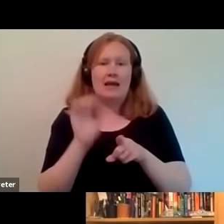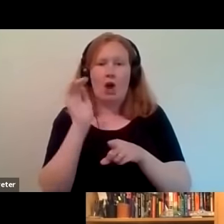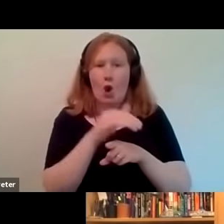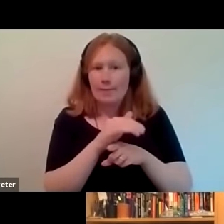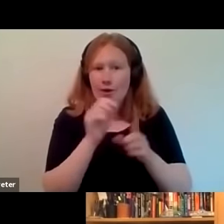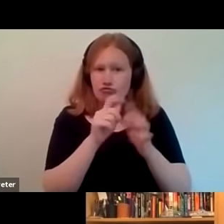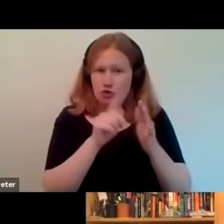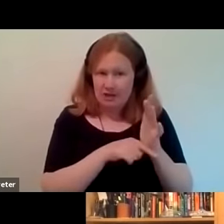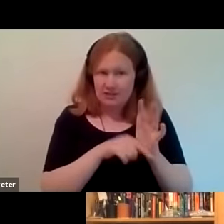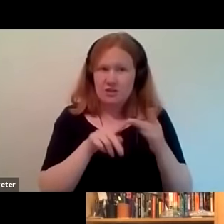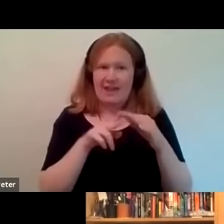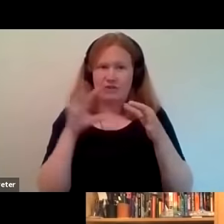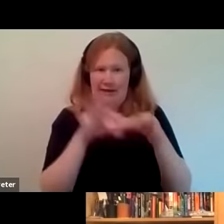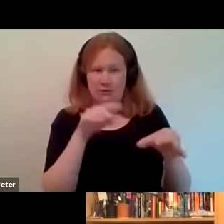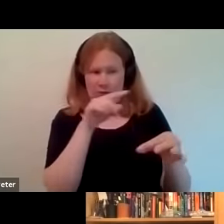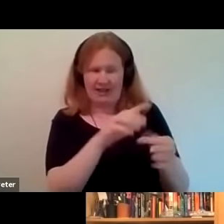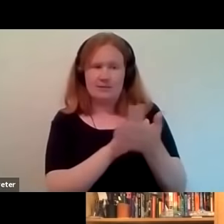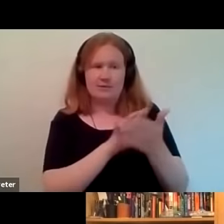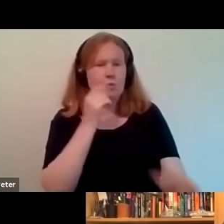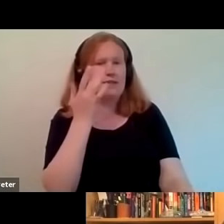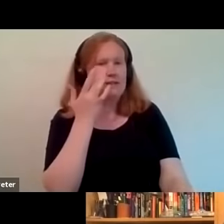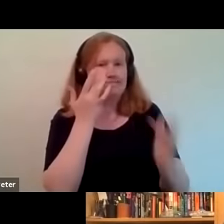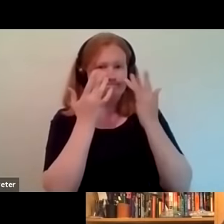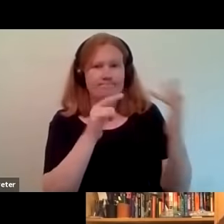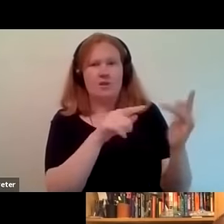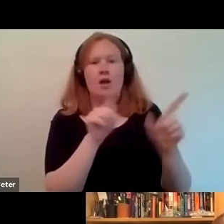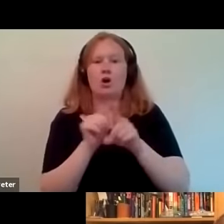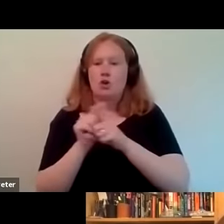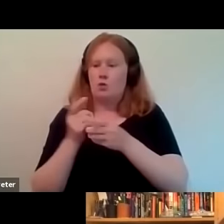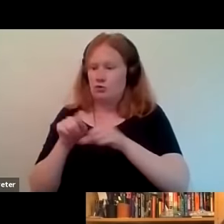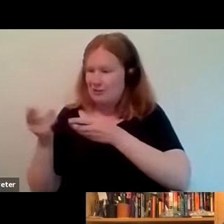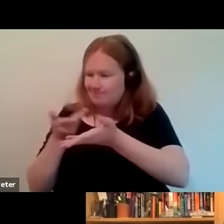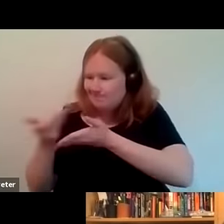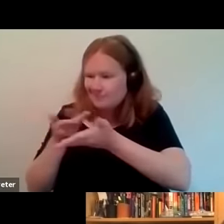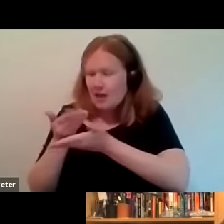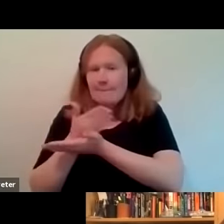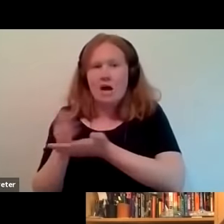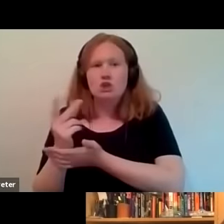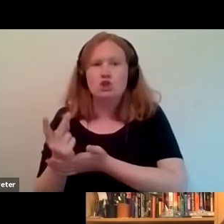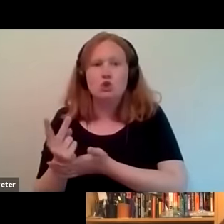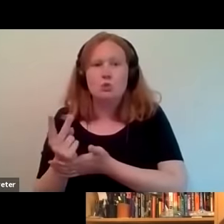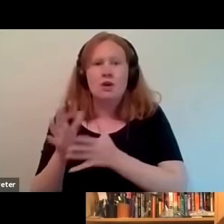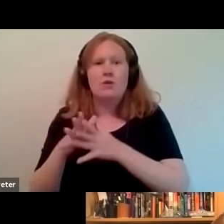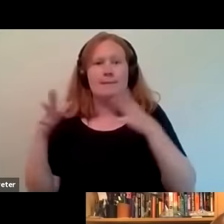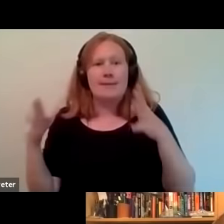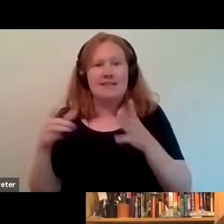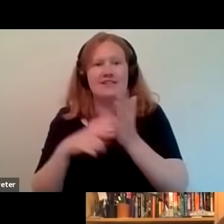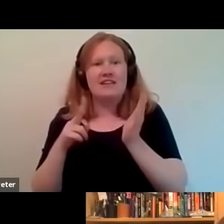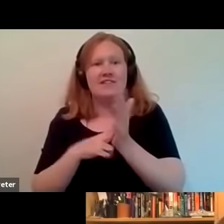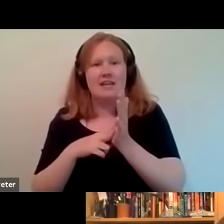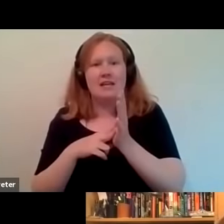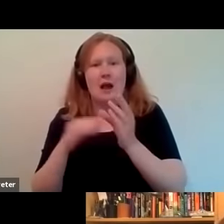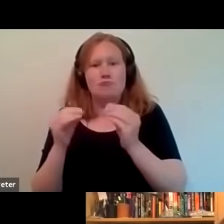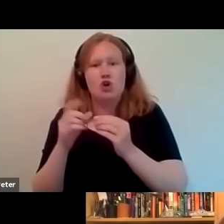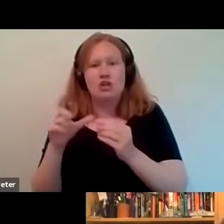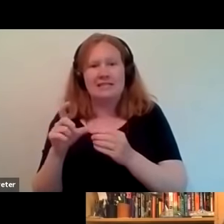you'll be able to see it and we're also negotiating a part two um with a major tv broadcaster so